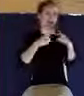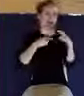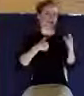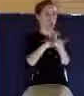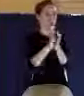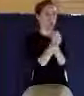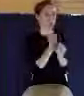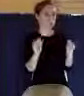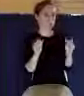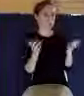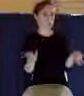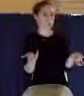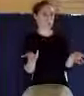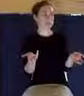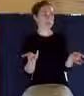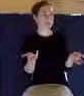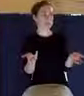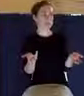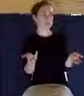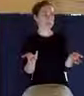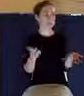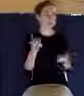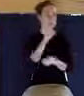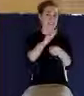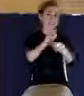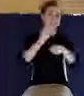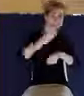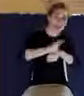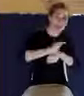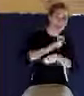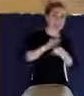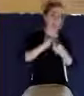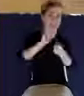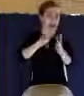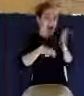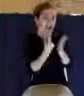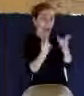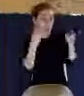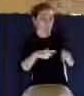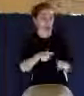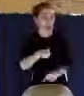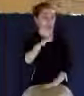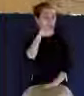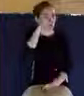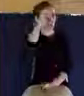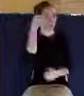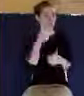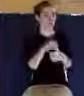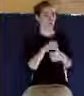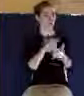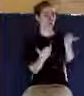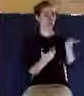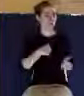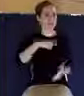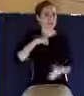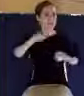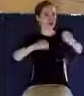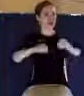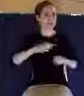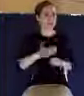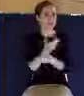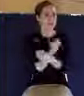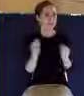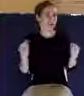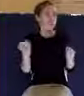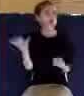don't remember the exact moment, the exact day or hour, they doubt their salvation. It's kind of like saying, I